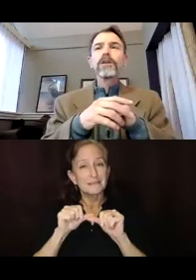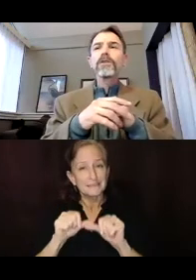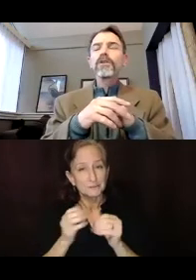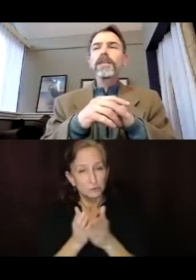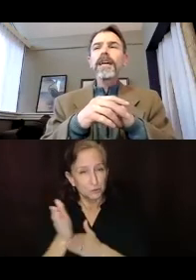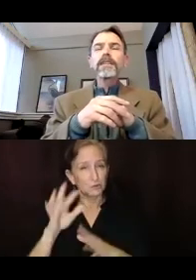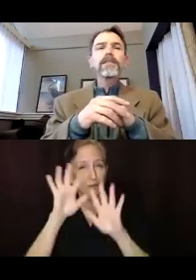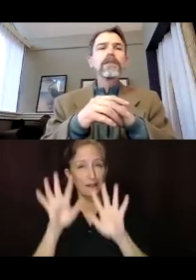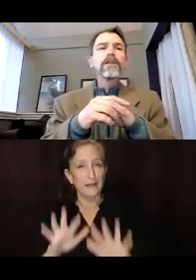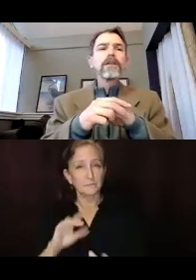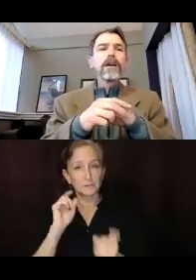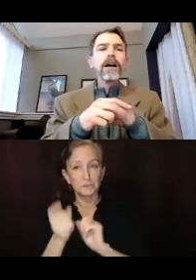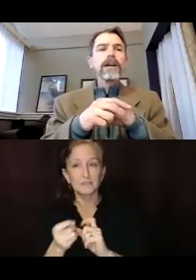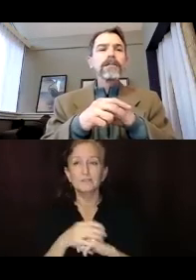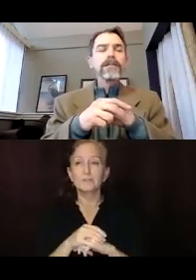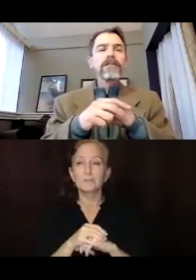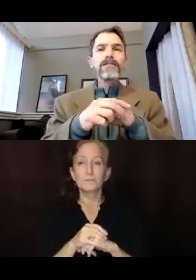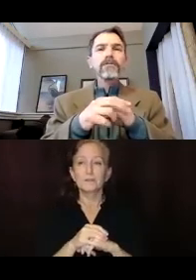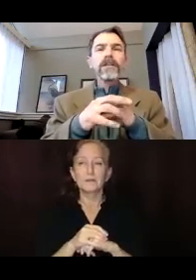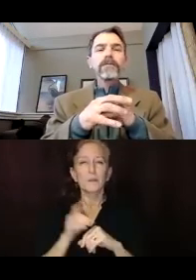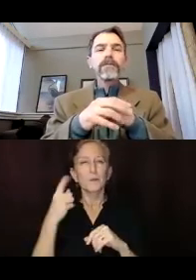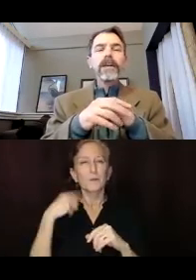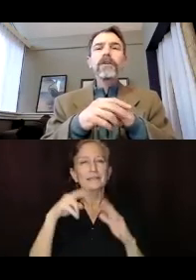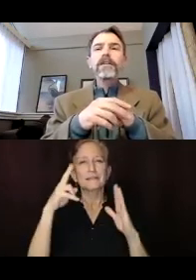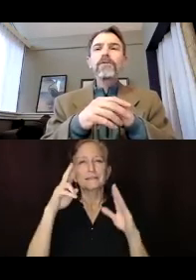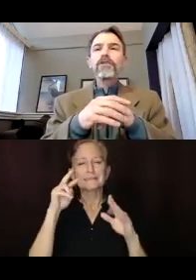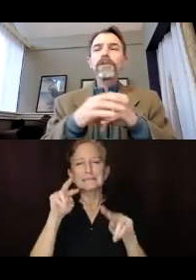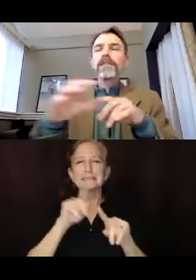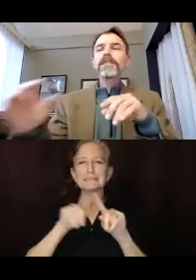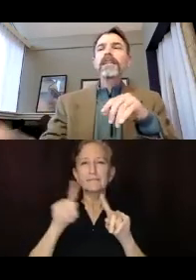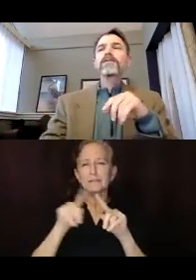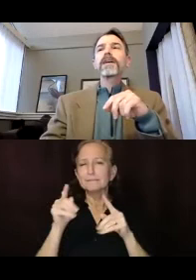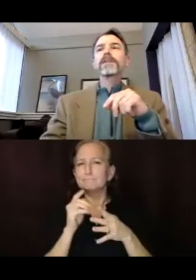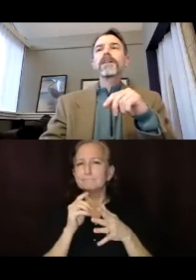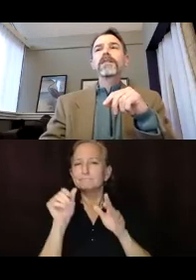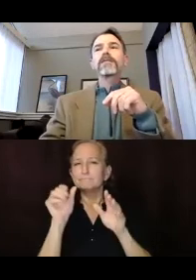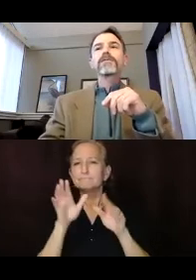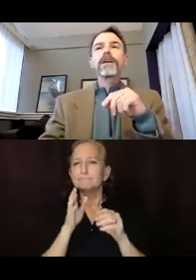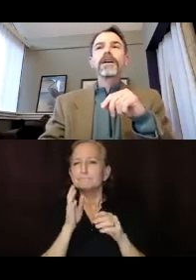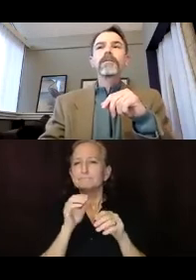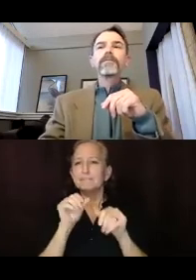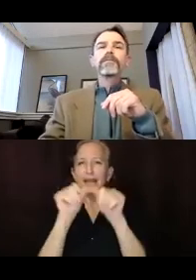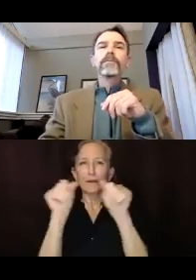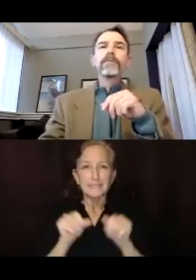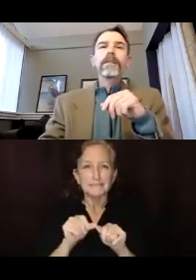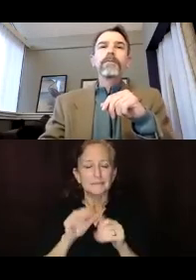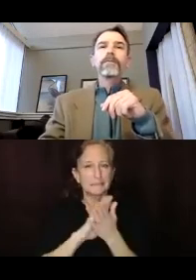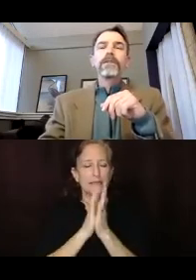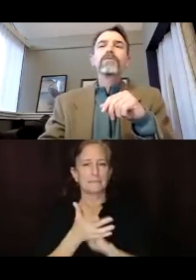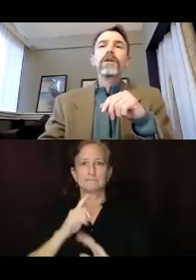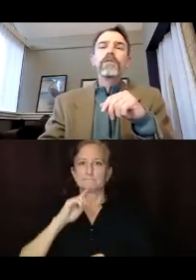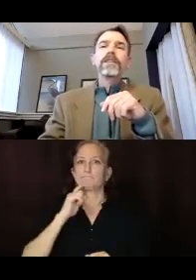we're, we're looking at these, uh, these different areas which are being intensified because of, um,